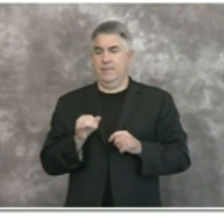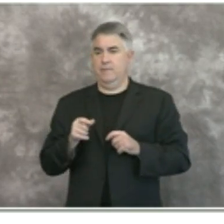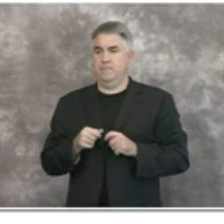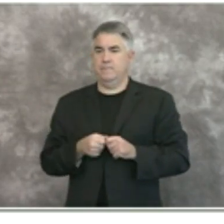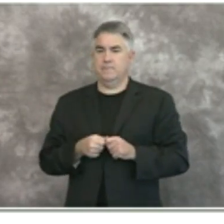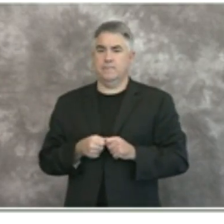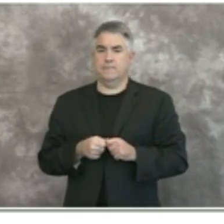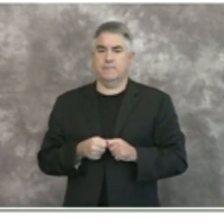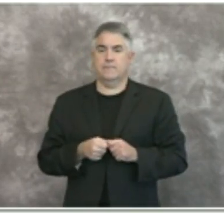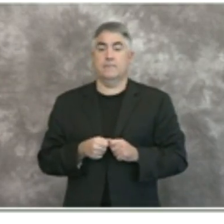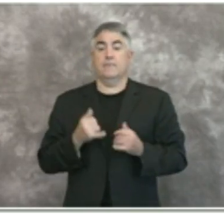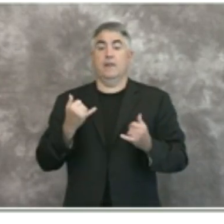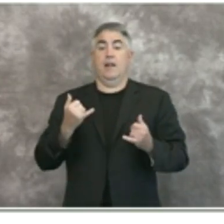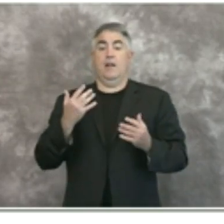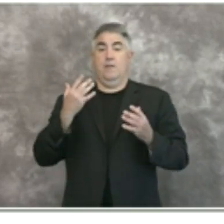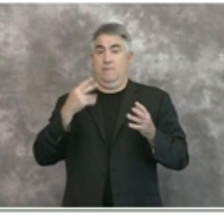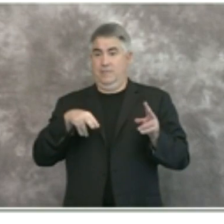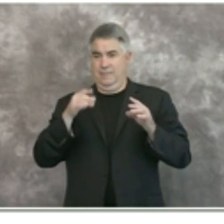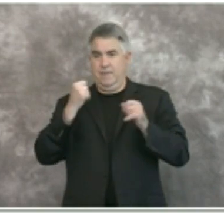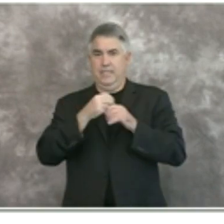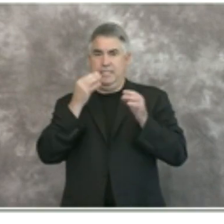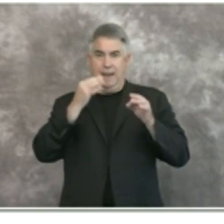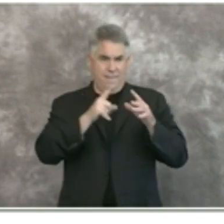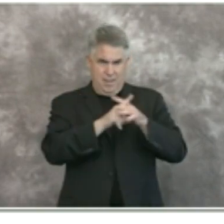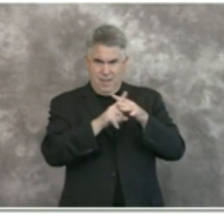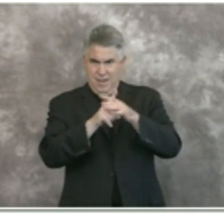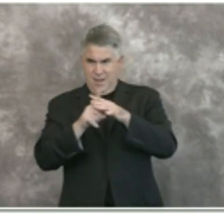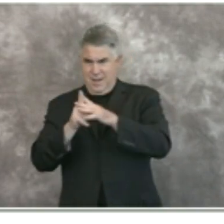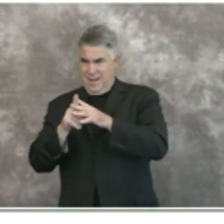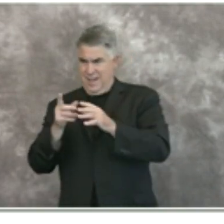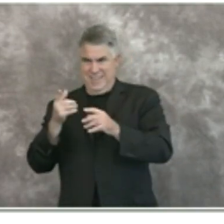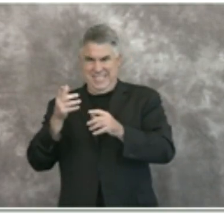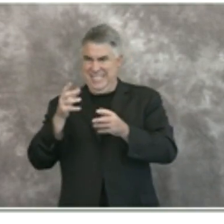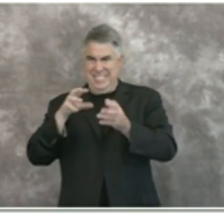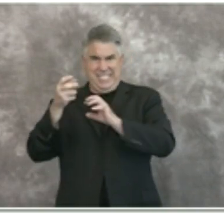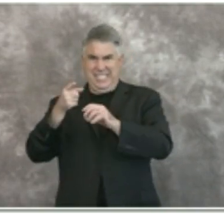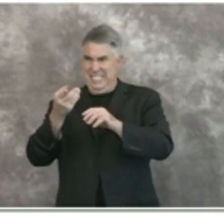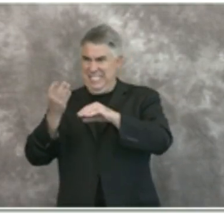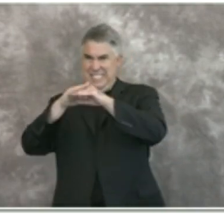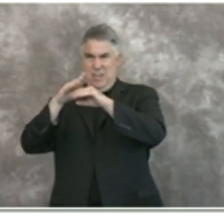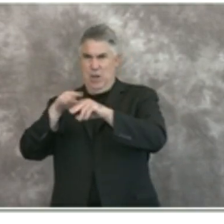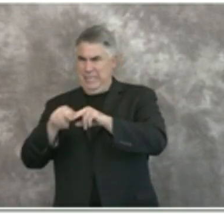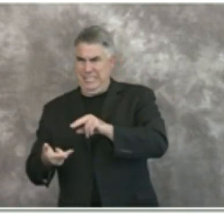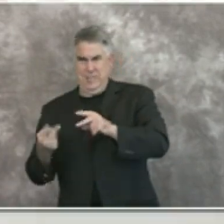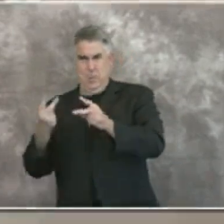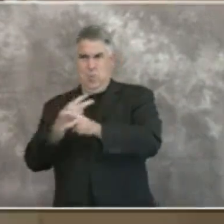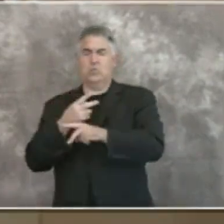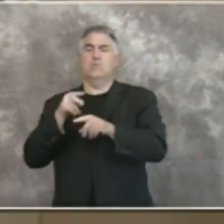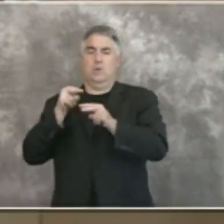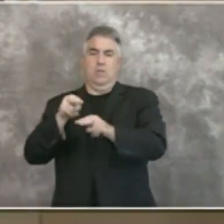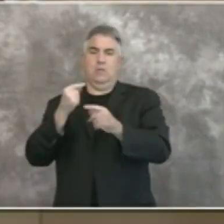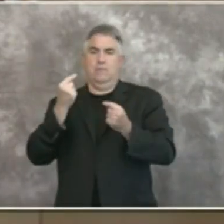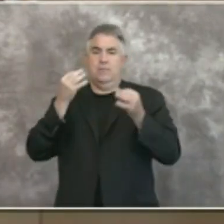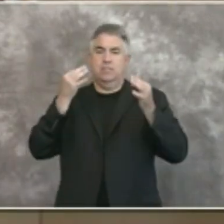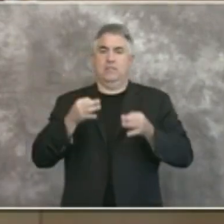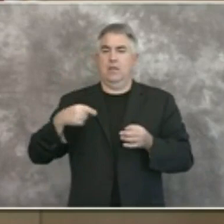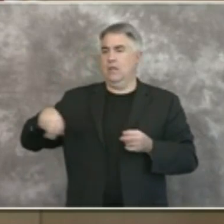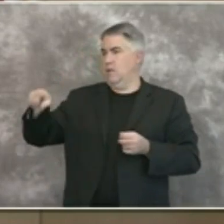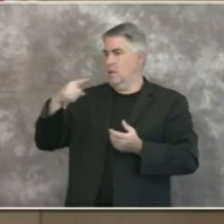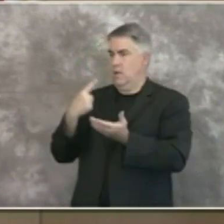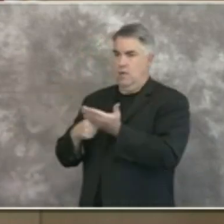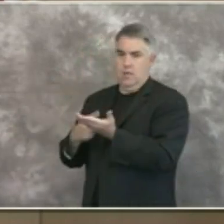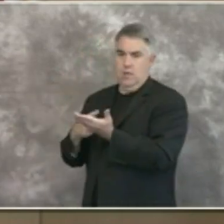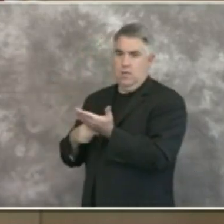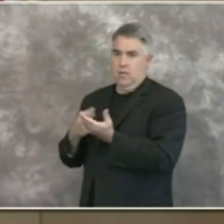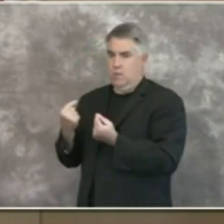uh help us determine if we need to dial back and as explained by supervisor fletcher uh for instance if it's outbreaks